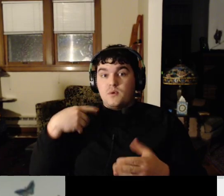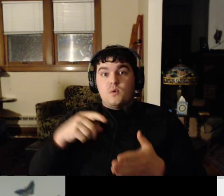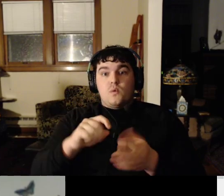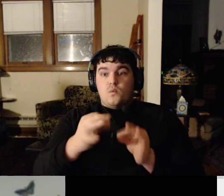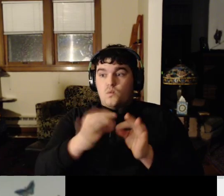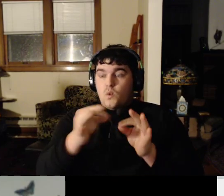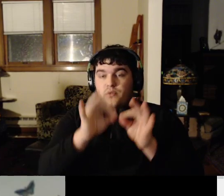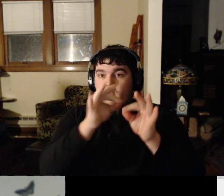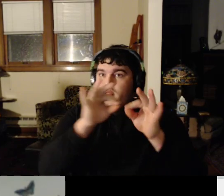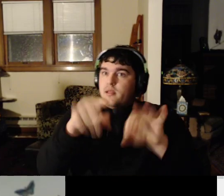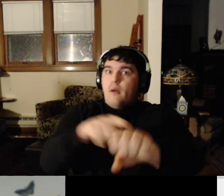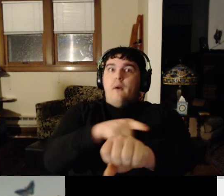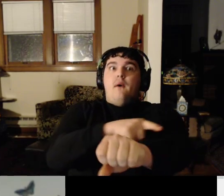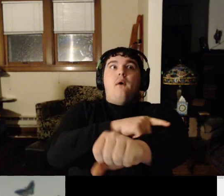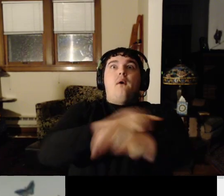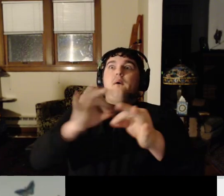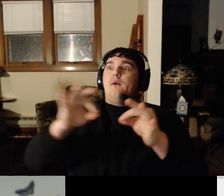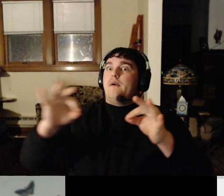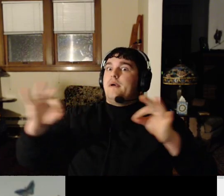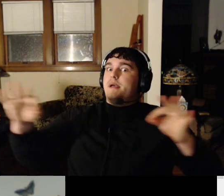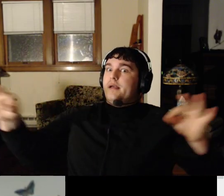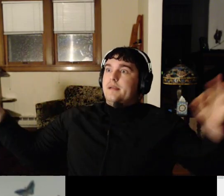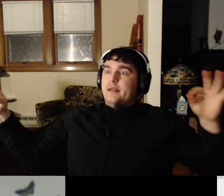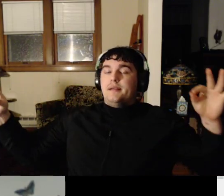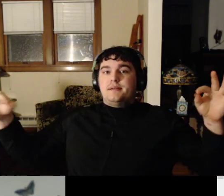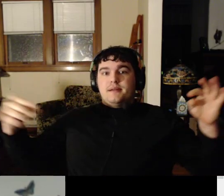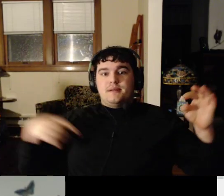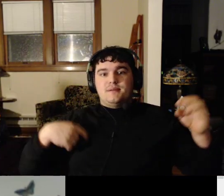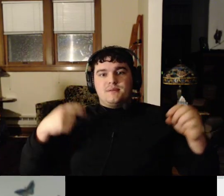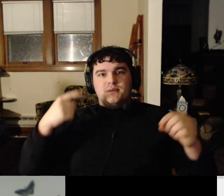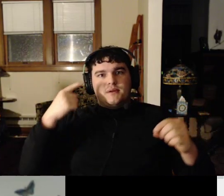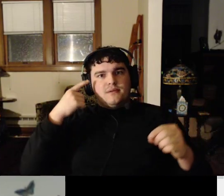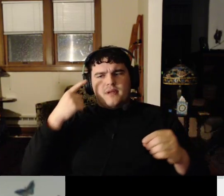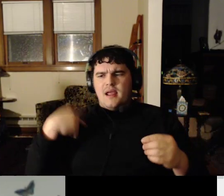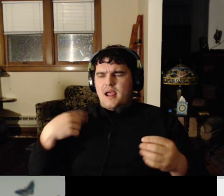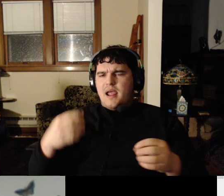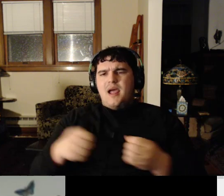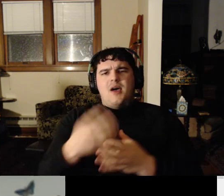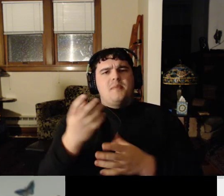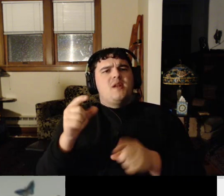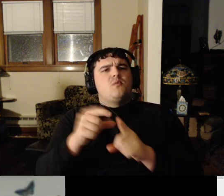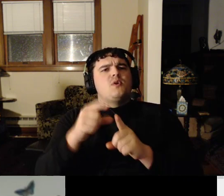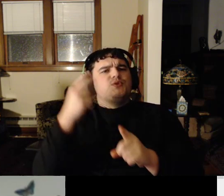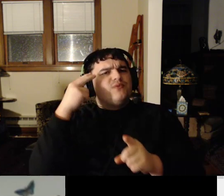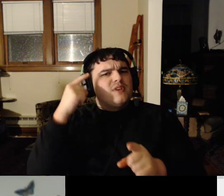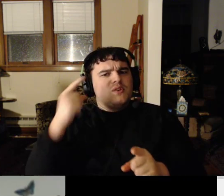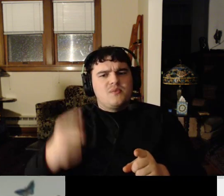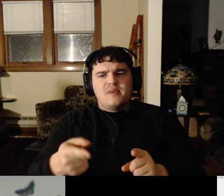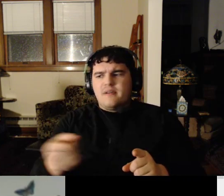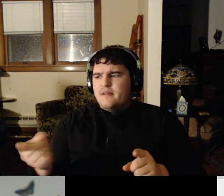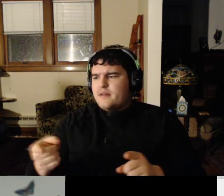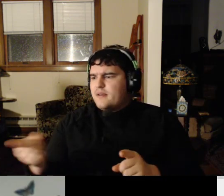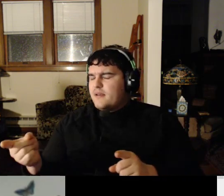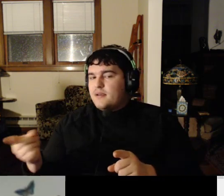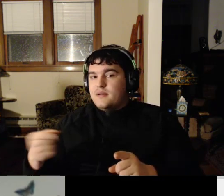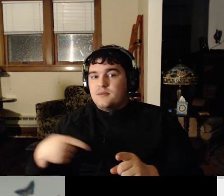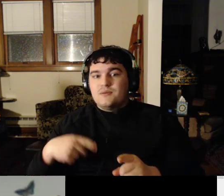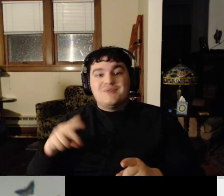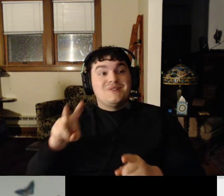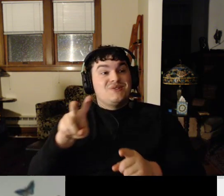possible that you could ever write, how long do you think it would be? How many words? 283,000.